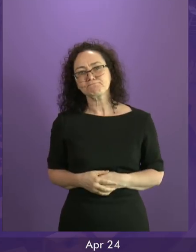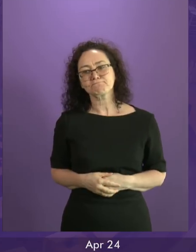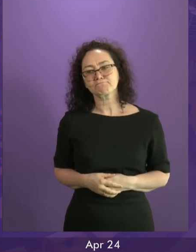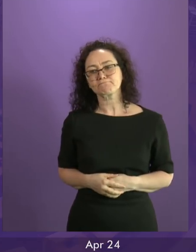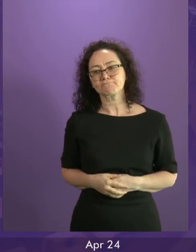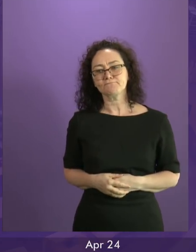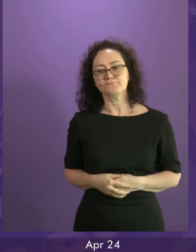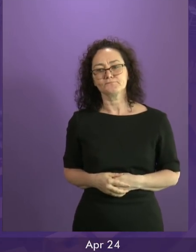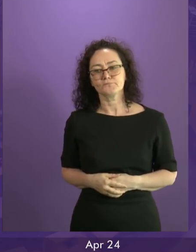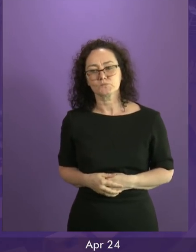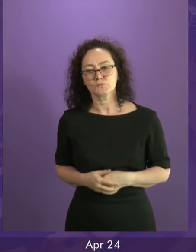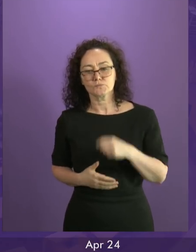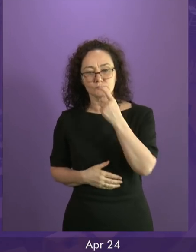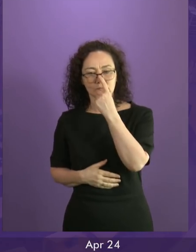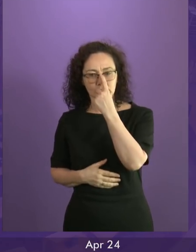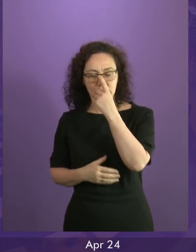Richard Leonard.